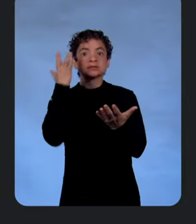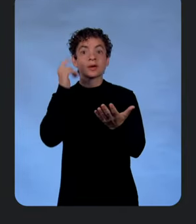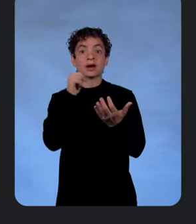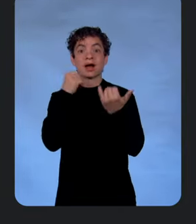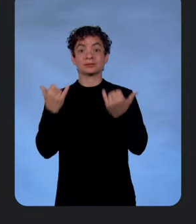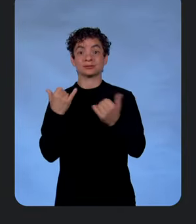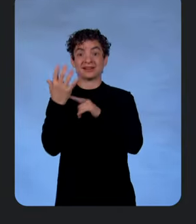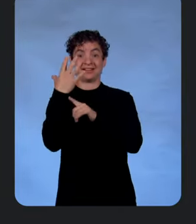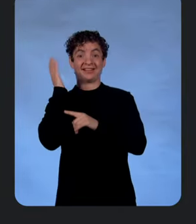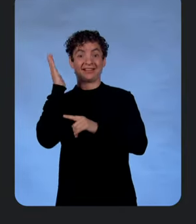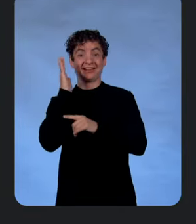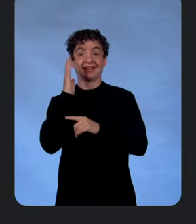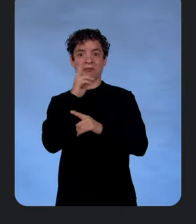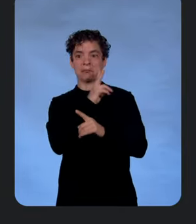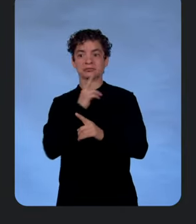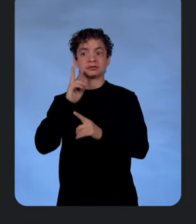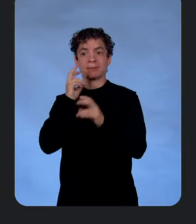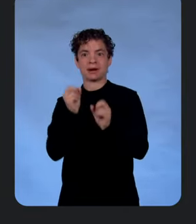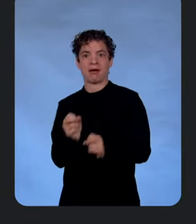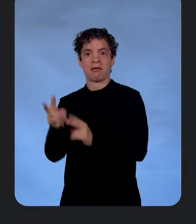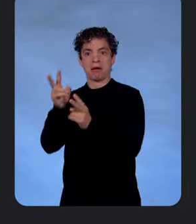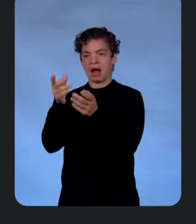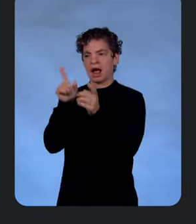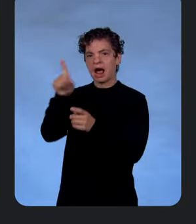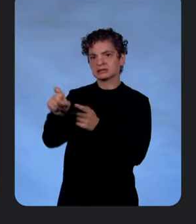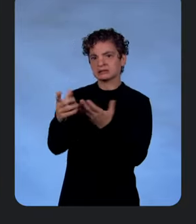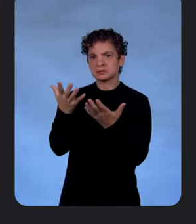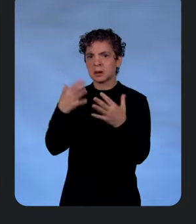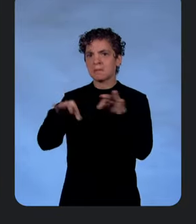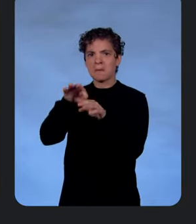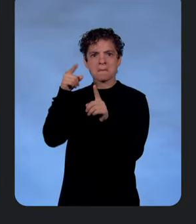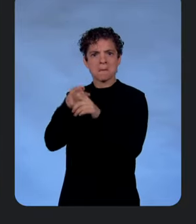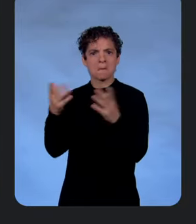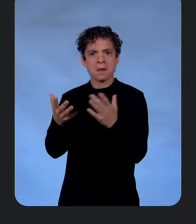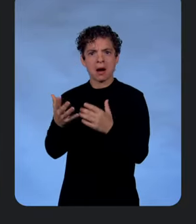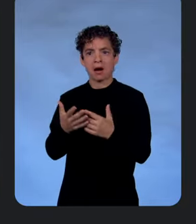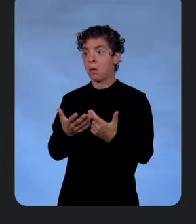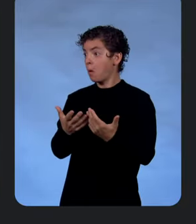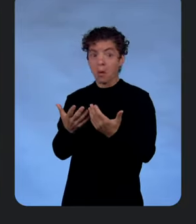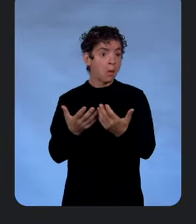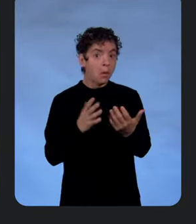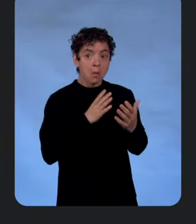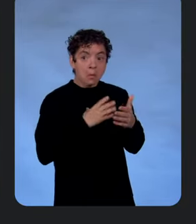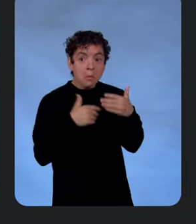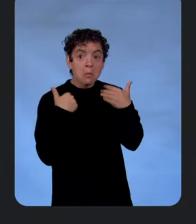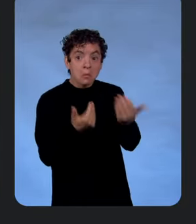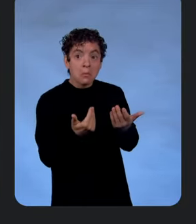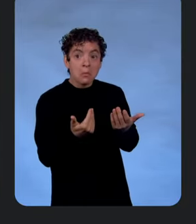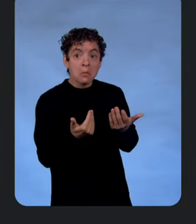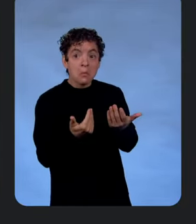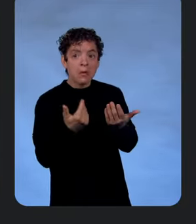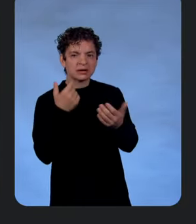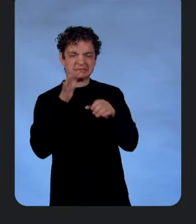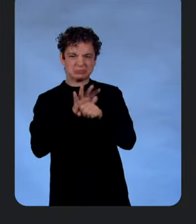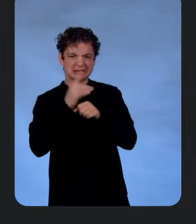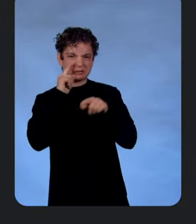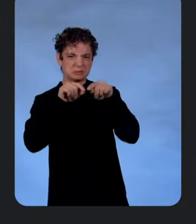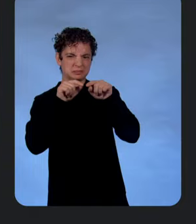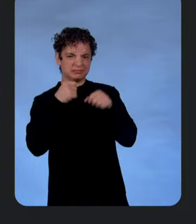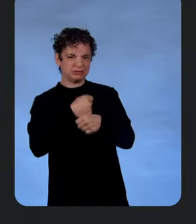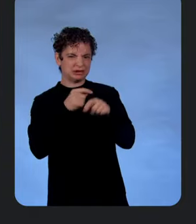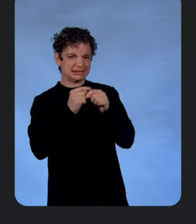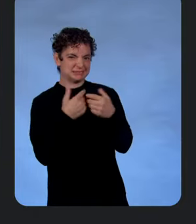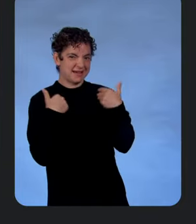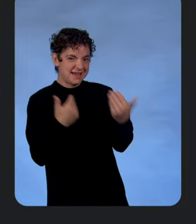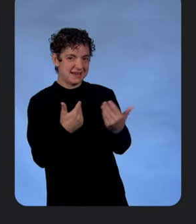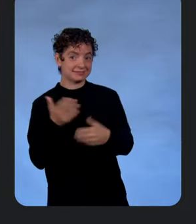ask for takeaways? That seems super stressful to the production team. Yeah, let's do it. So let's bring out Jason one more time. What is he